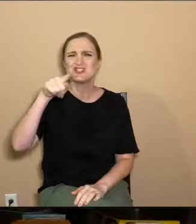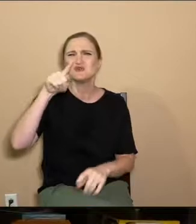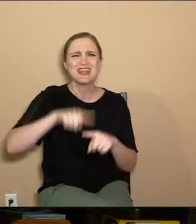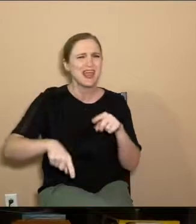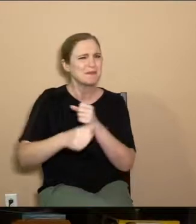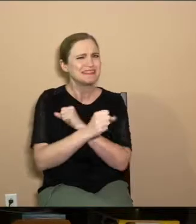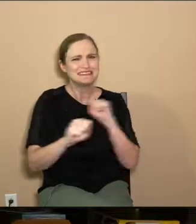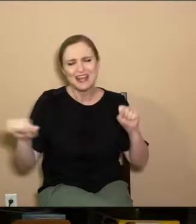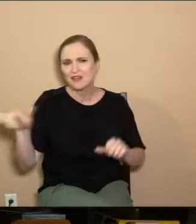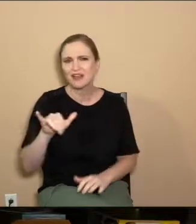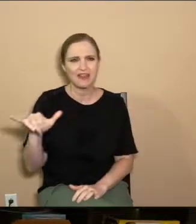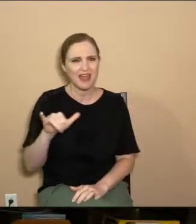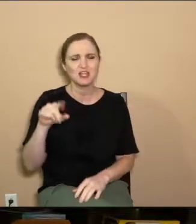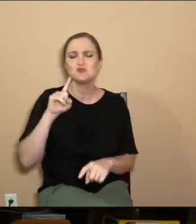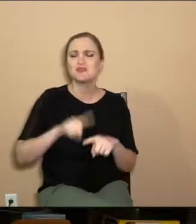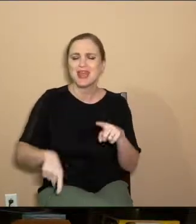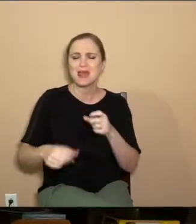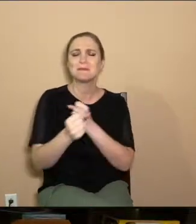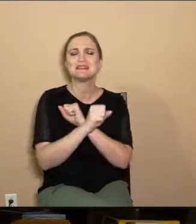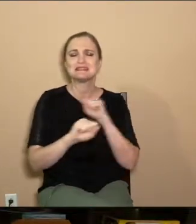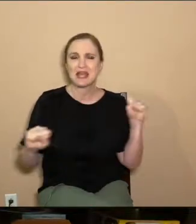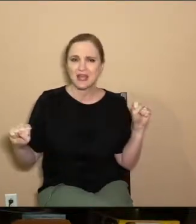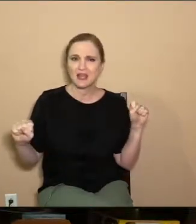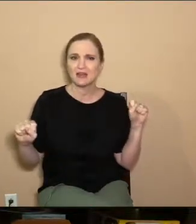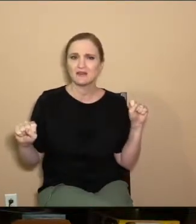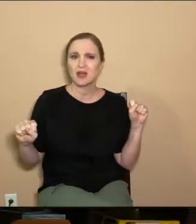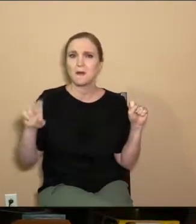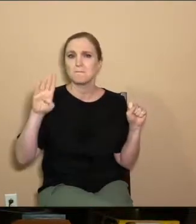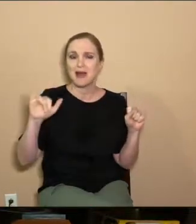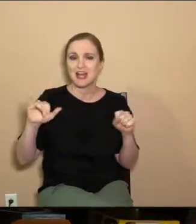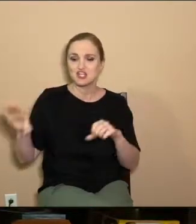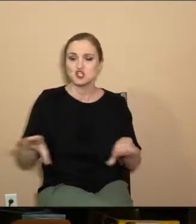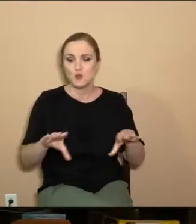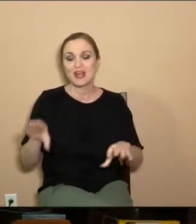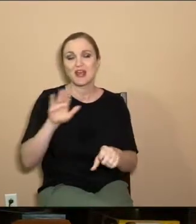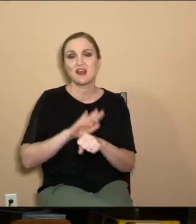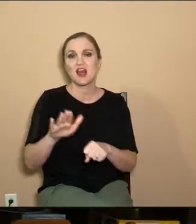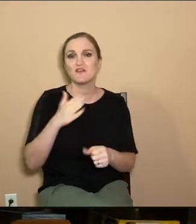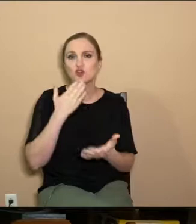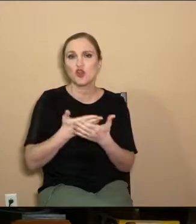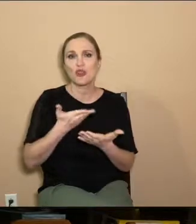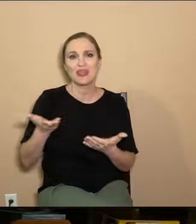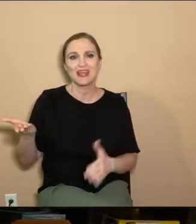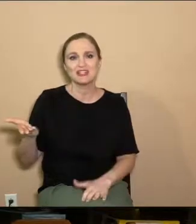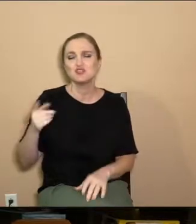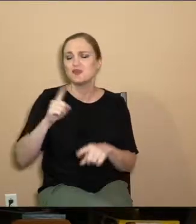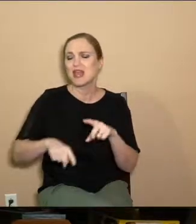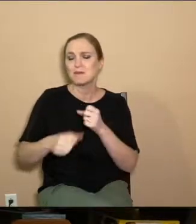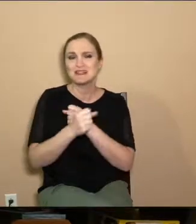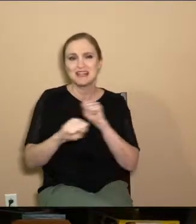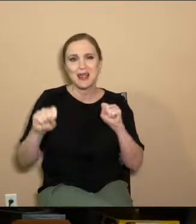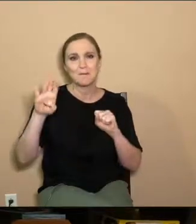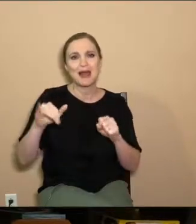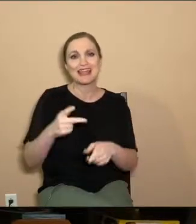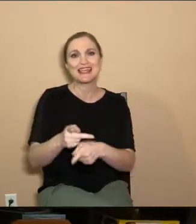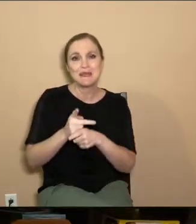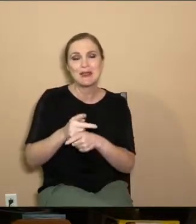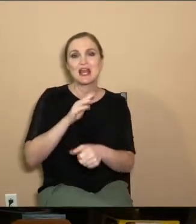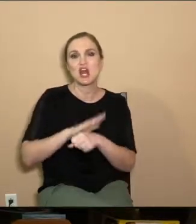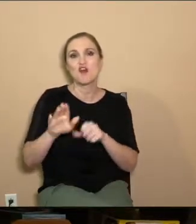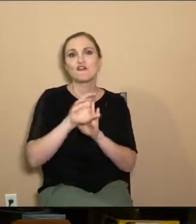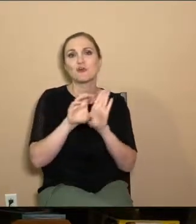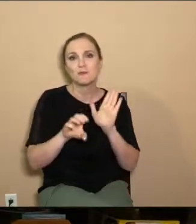saved that way. You cannot be saved by doing enough good things. You can't be saved by keeping enough